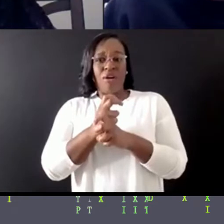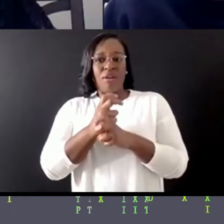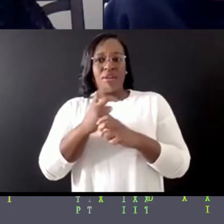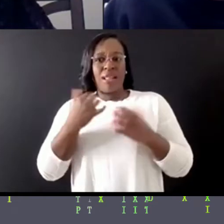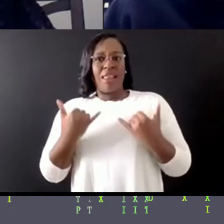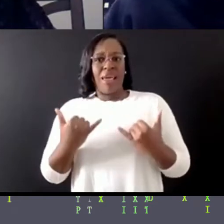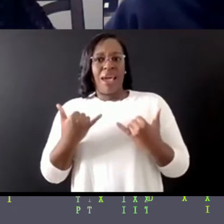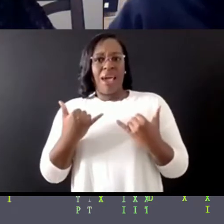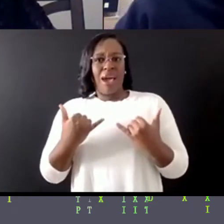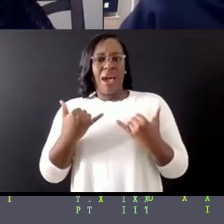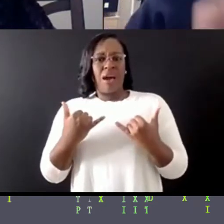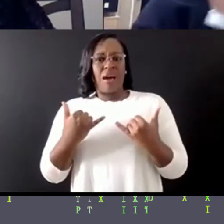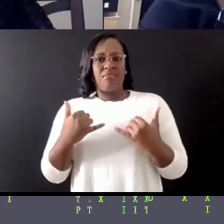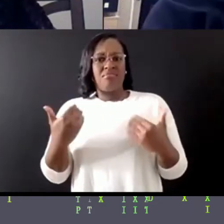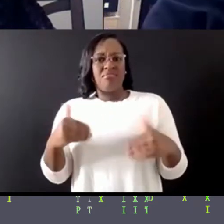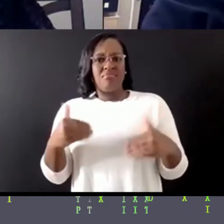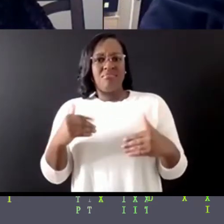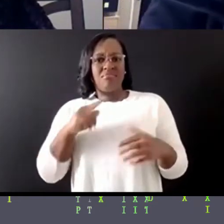But, um,